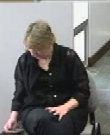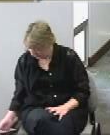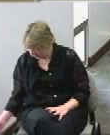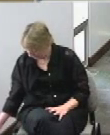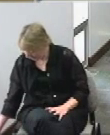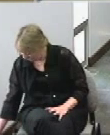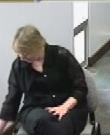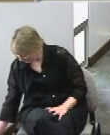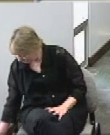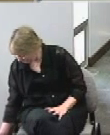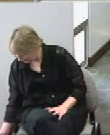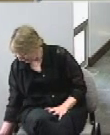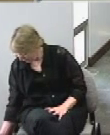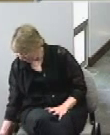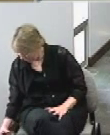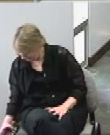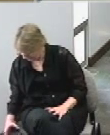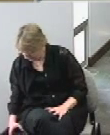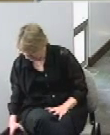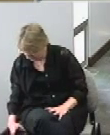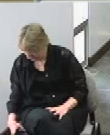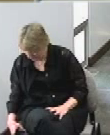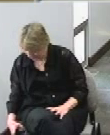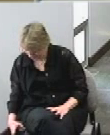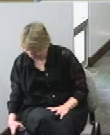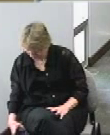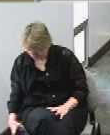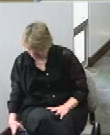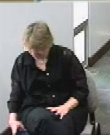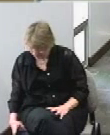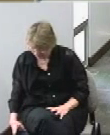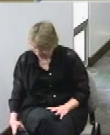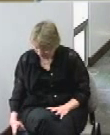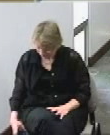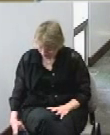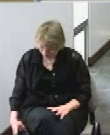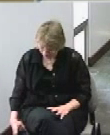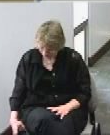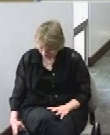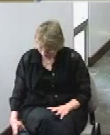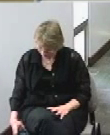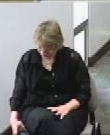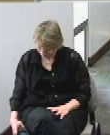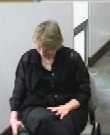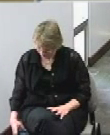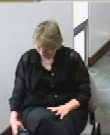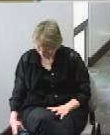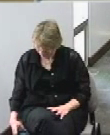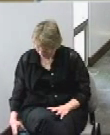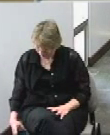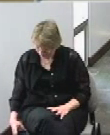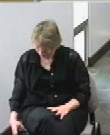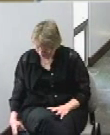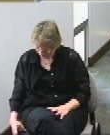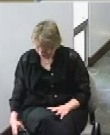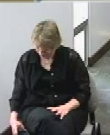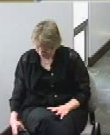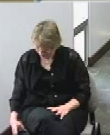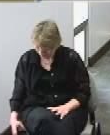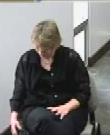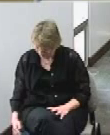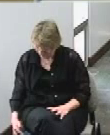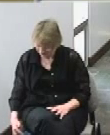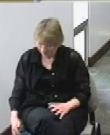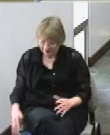laser most of us know what laser tag is but I've never actually done it and I thought people would enjoy seeing that the